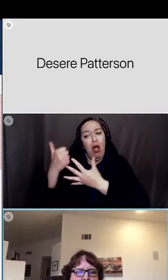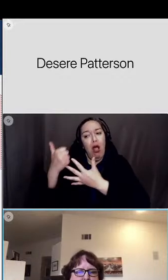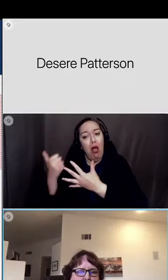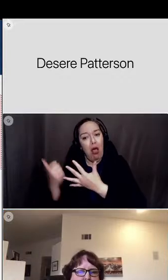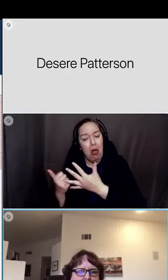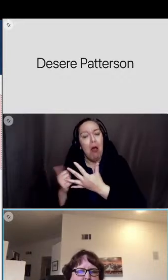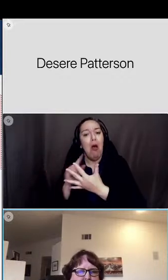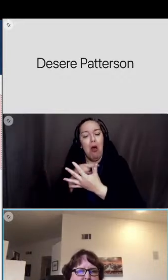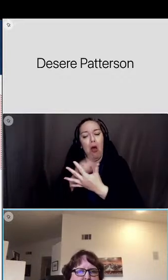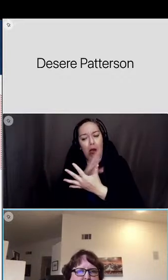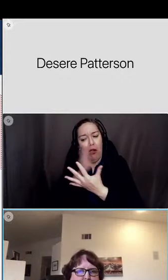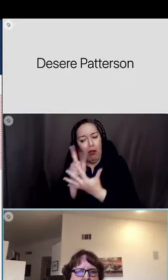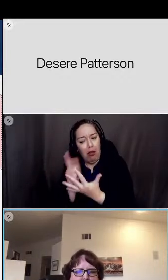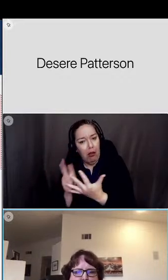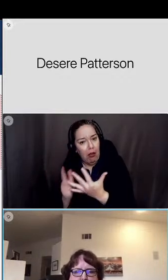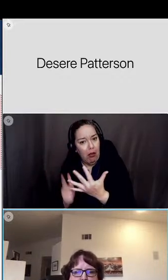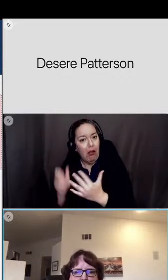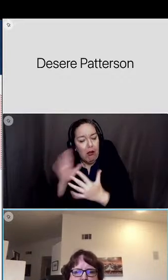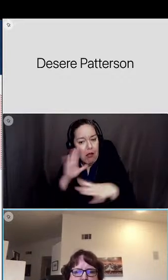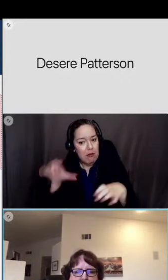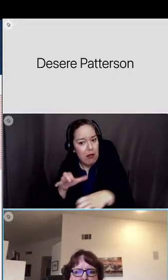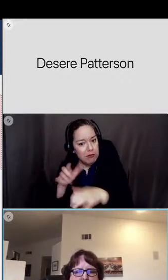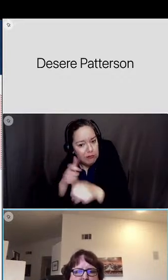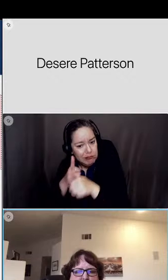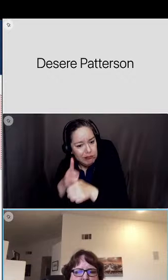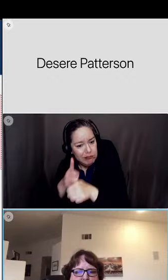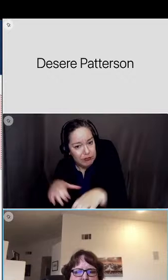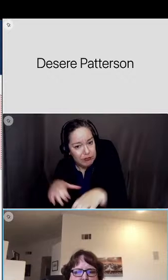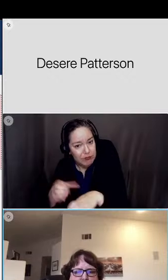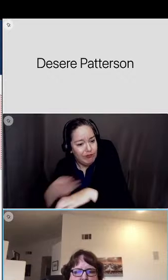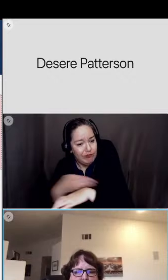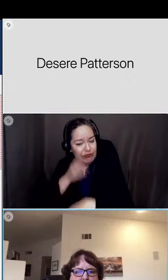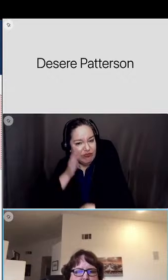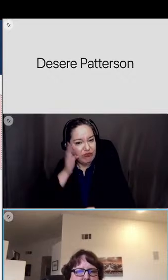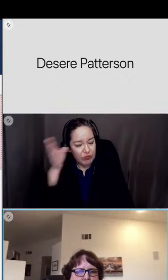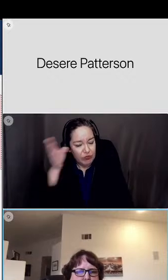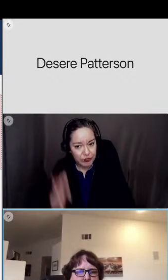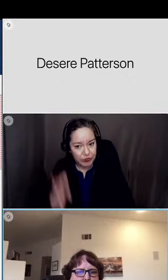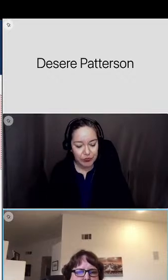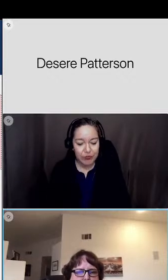the future and so um next slide please